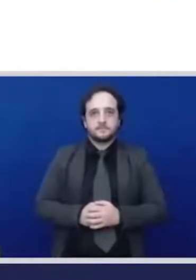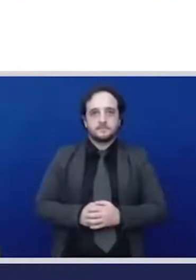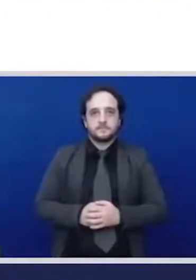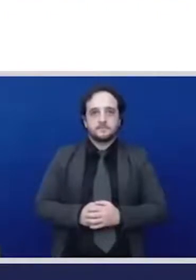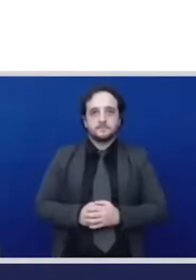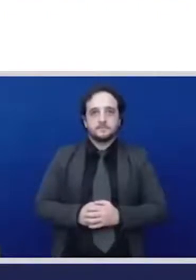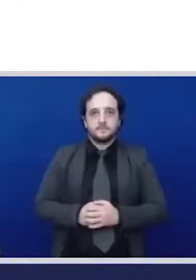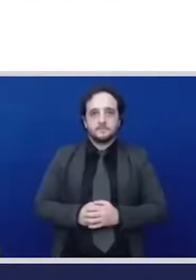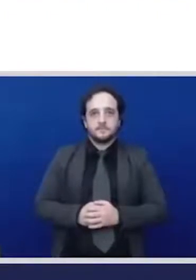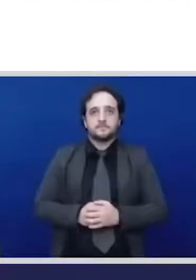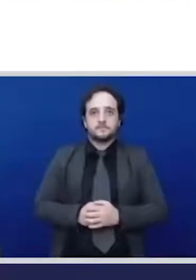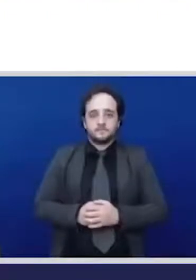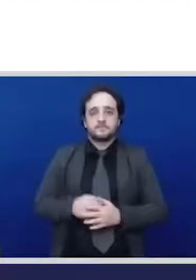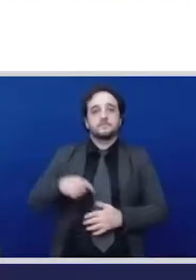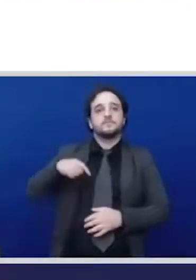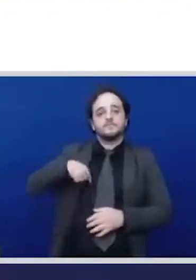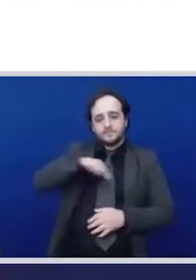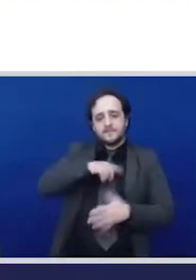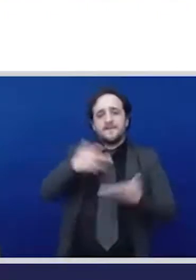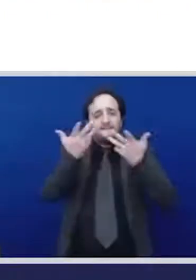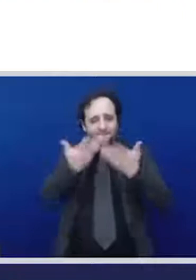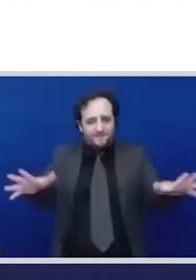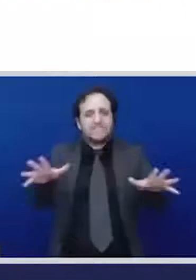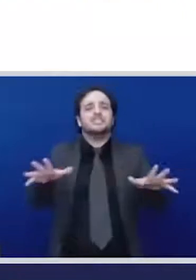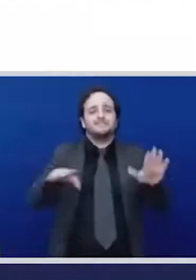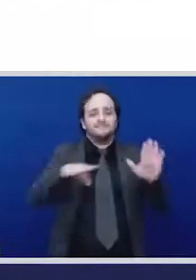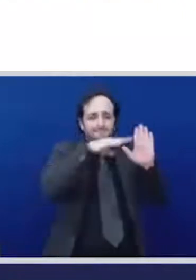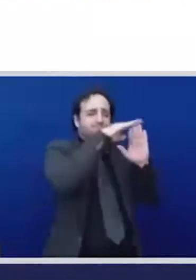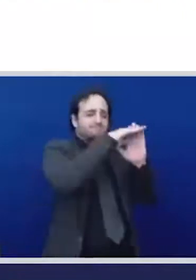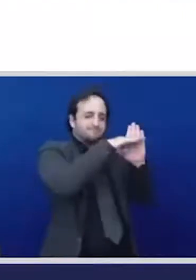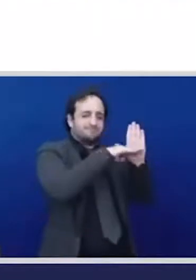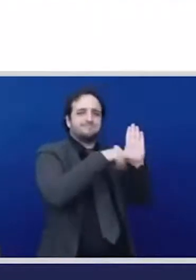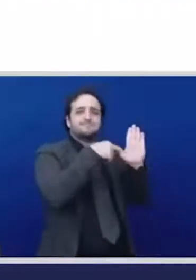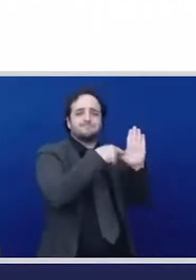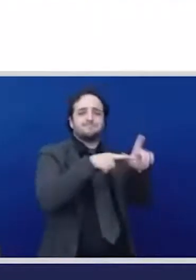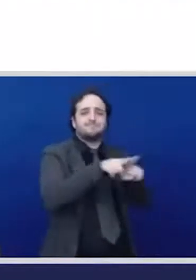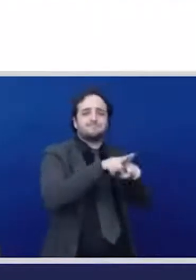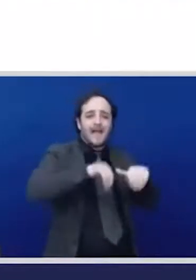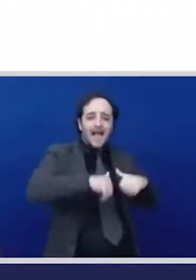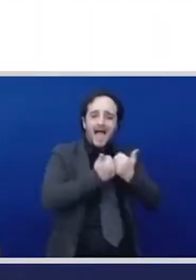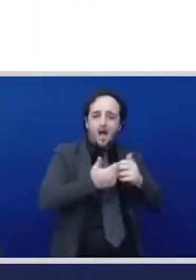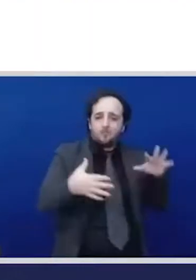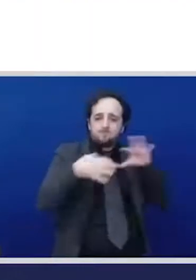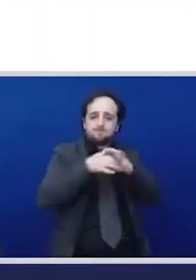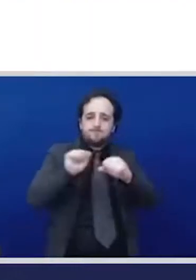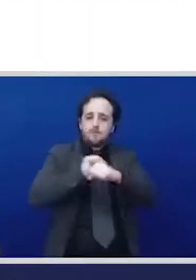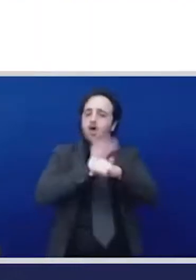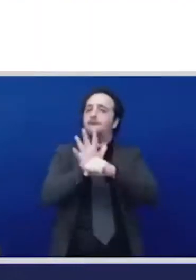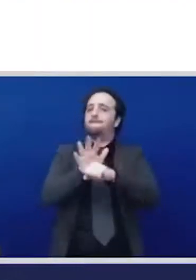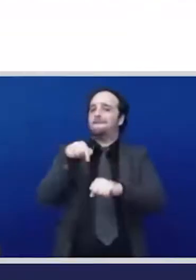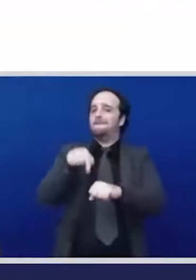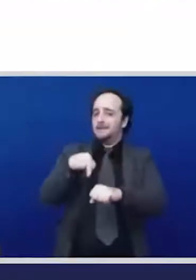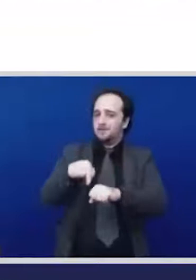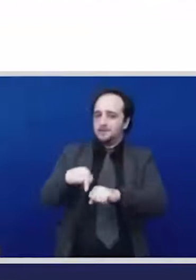and another thing which kind of really did get reinforced for all of us working here